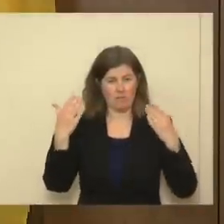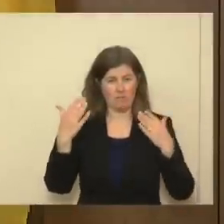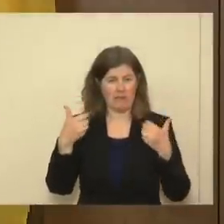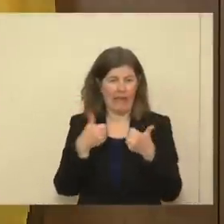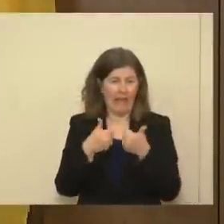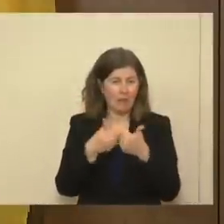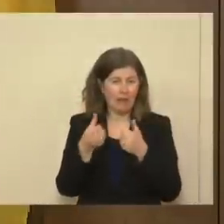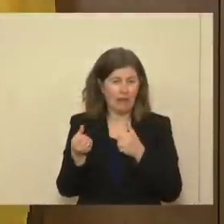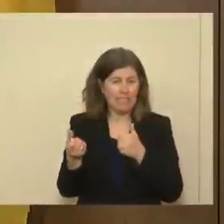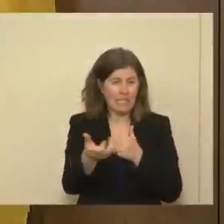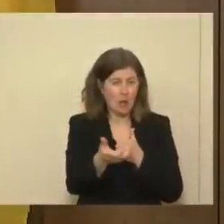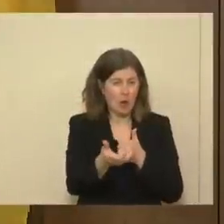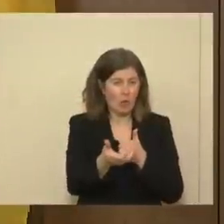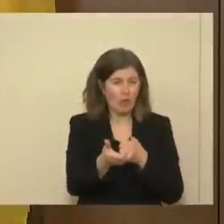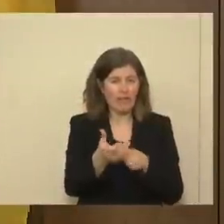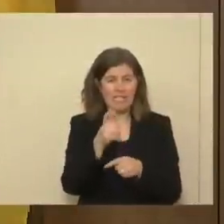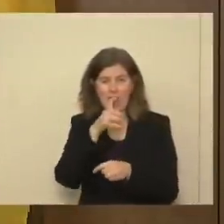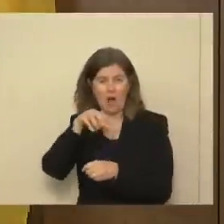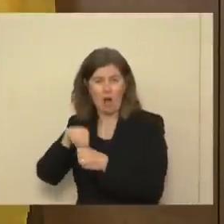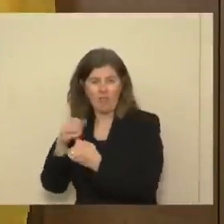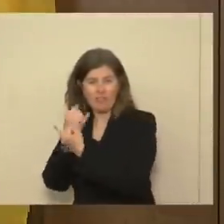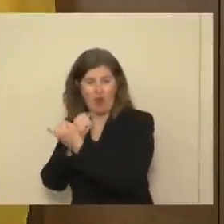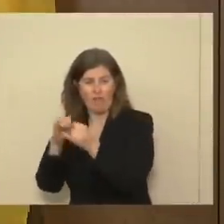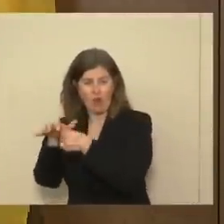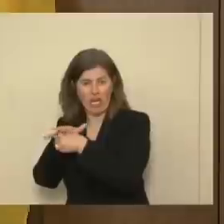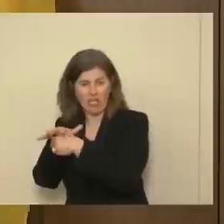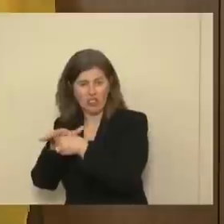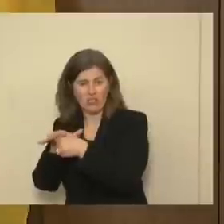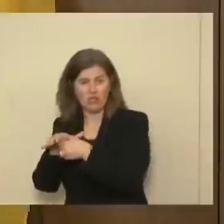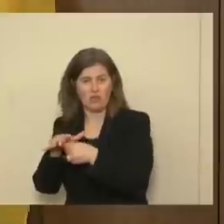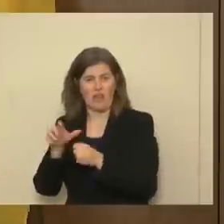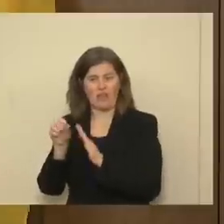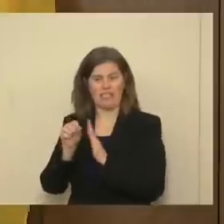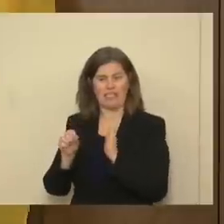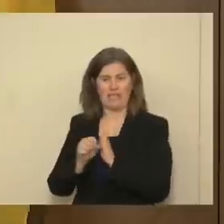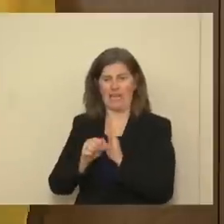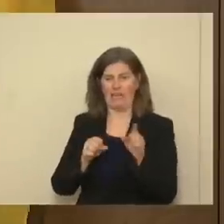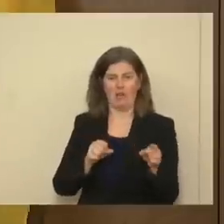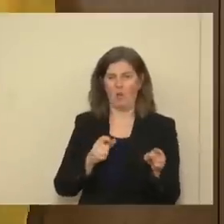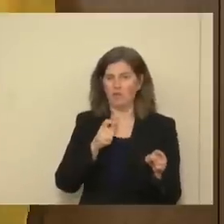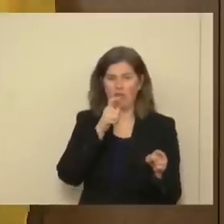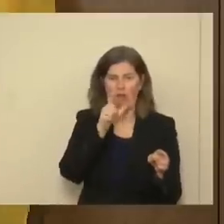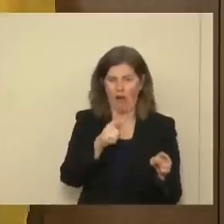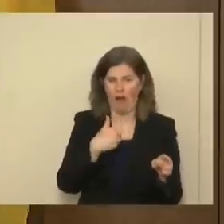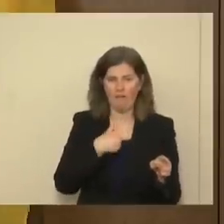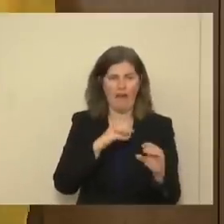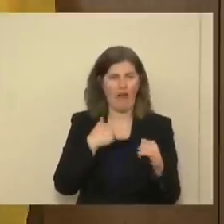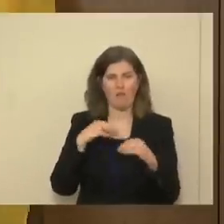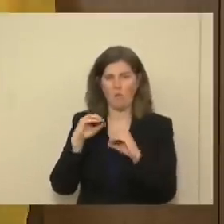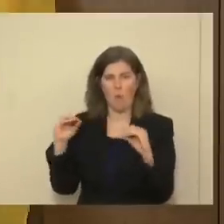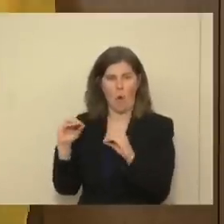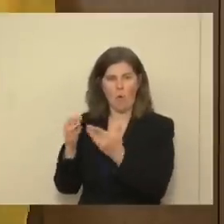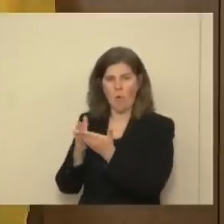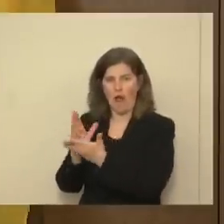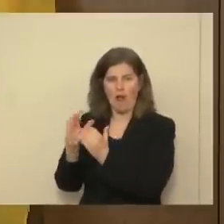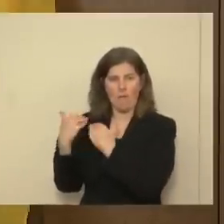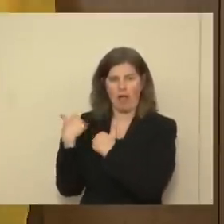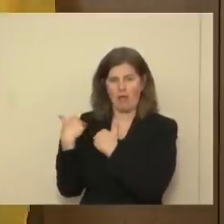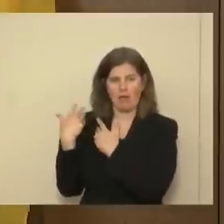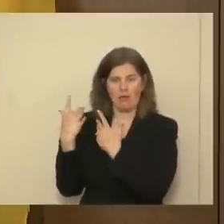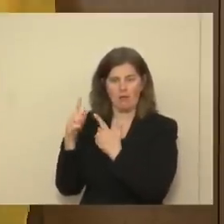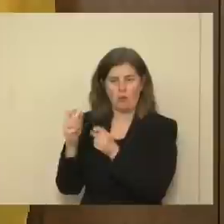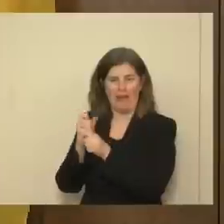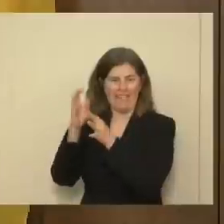that's not part of a sovereign nation where the state shouldn't have and doesn't have the ability